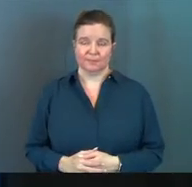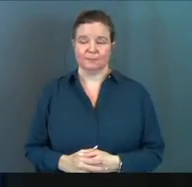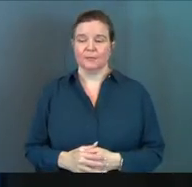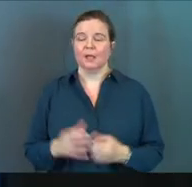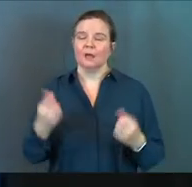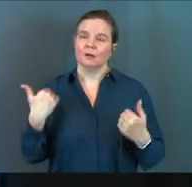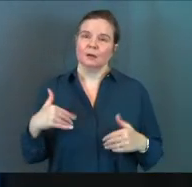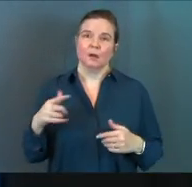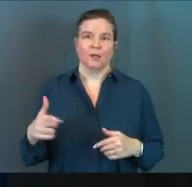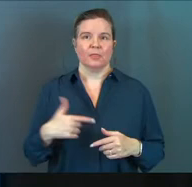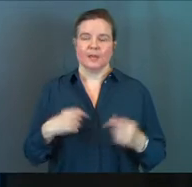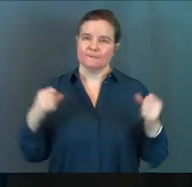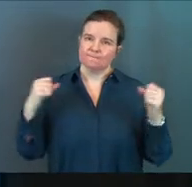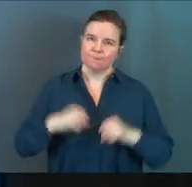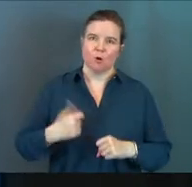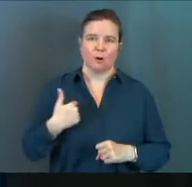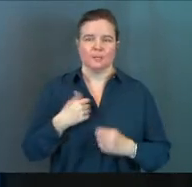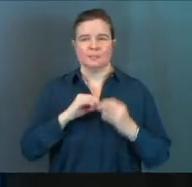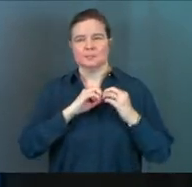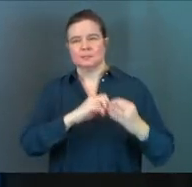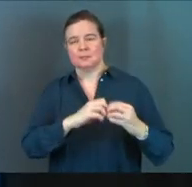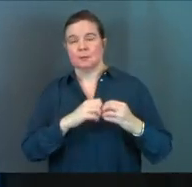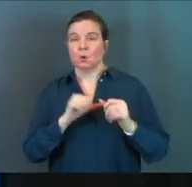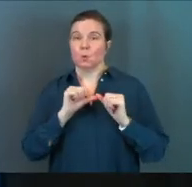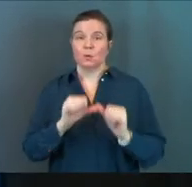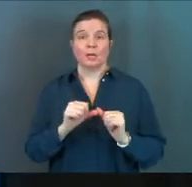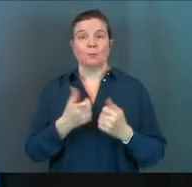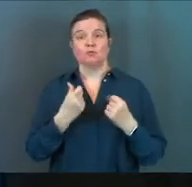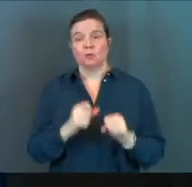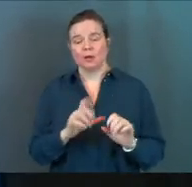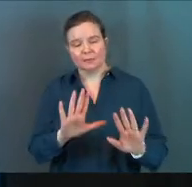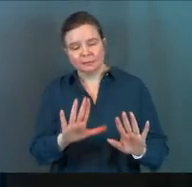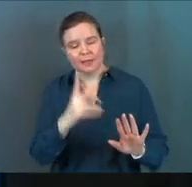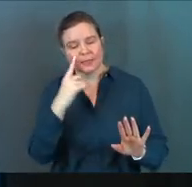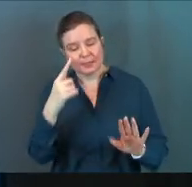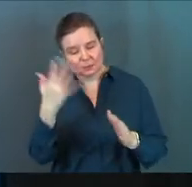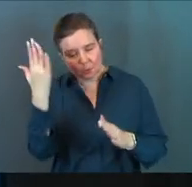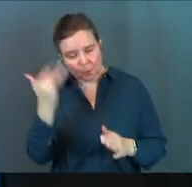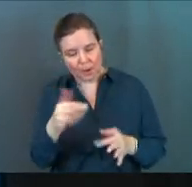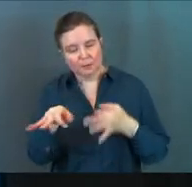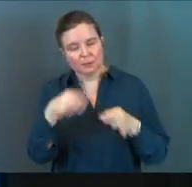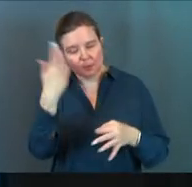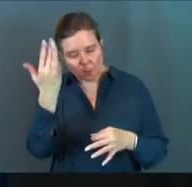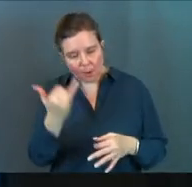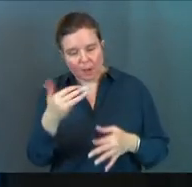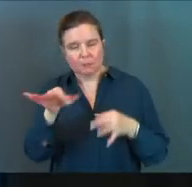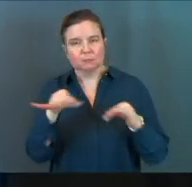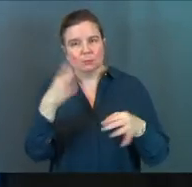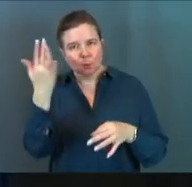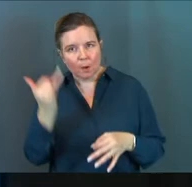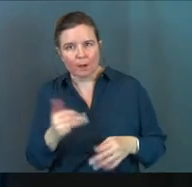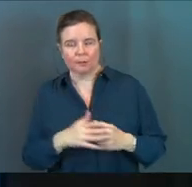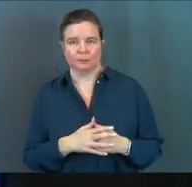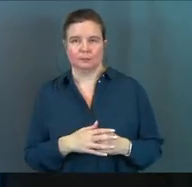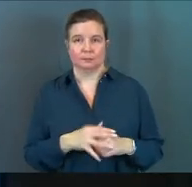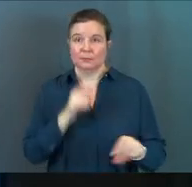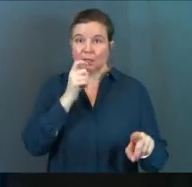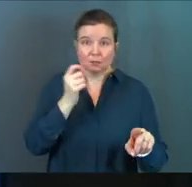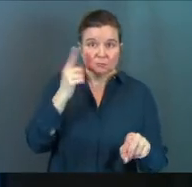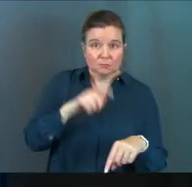And man, they fought us. But we kept just trying to say, this is why. This is why. This is why.